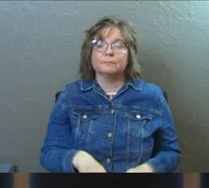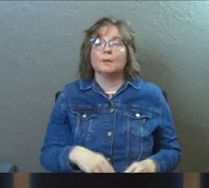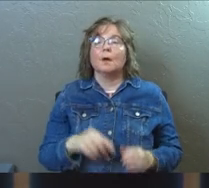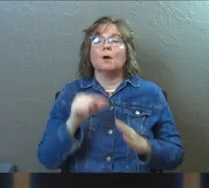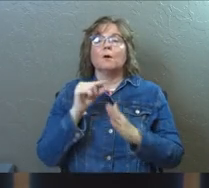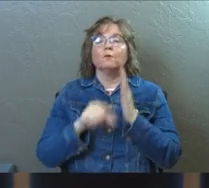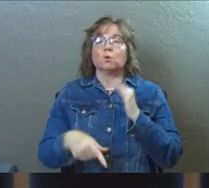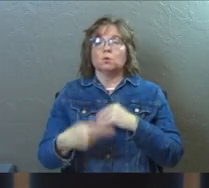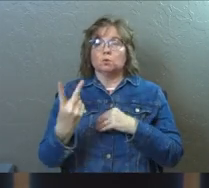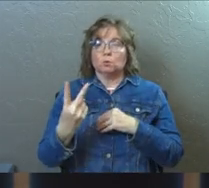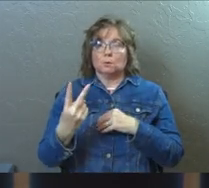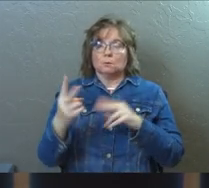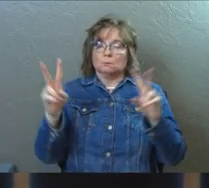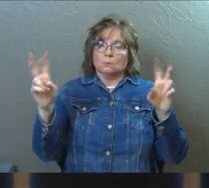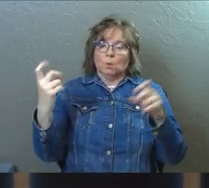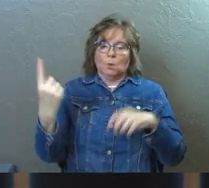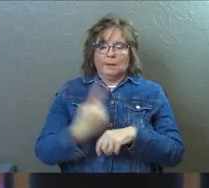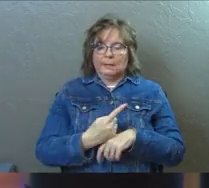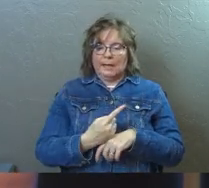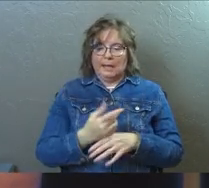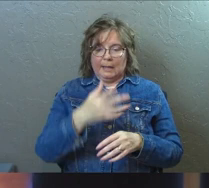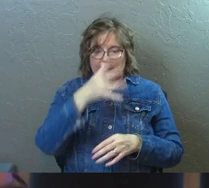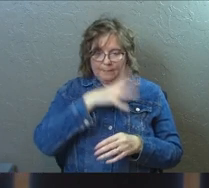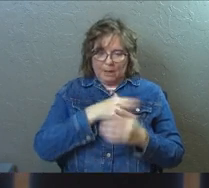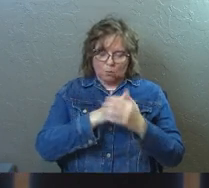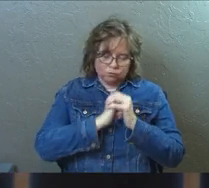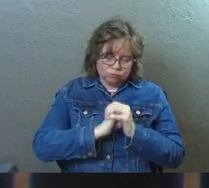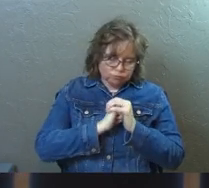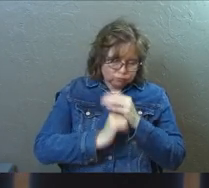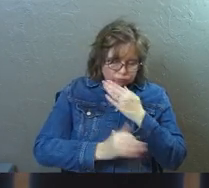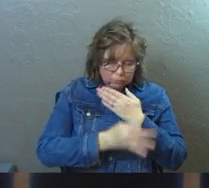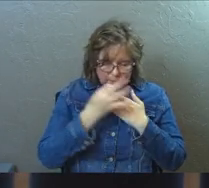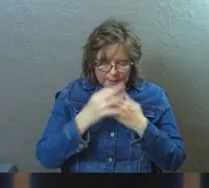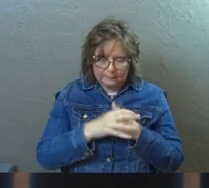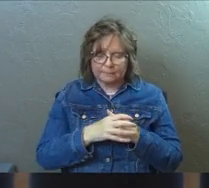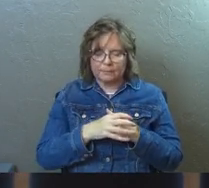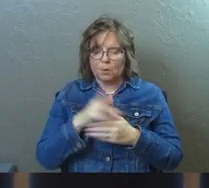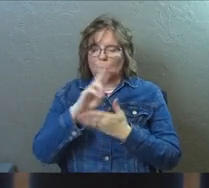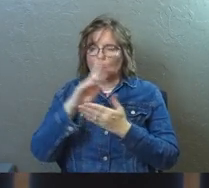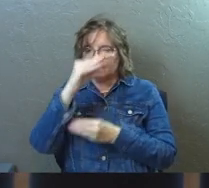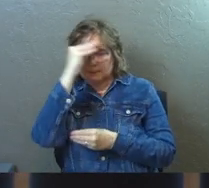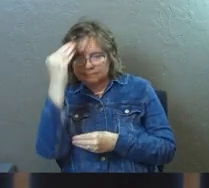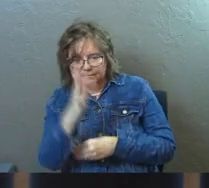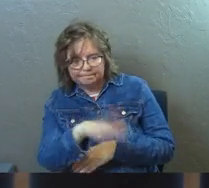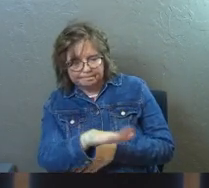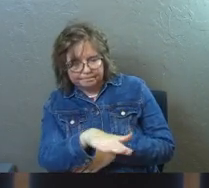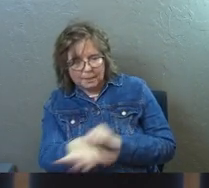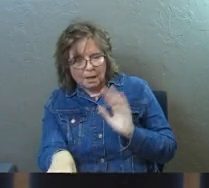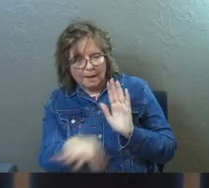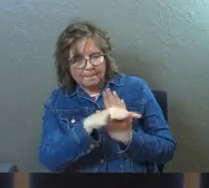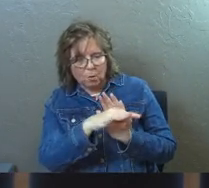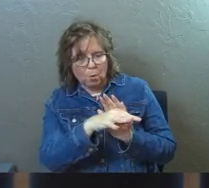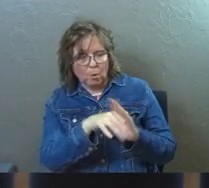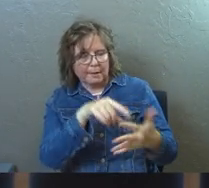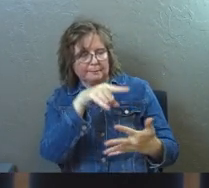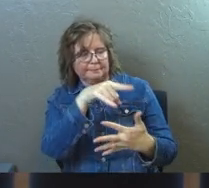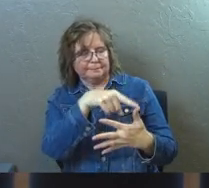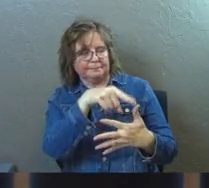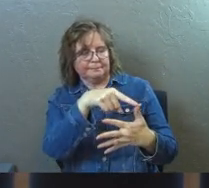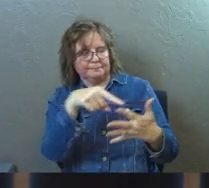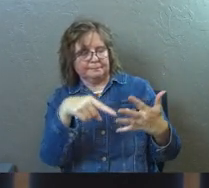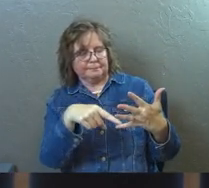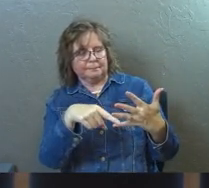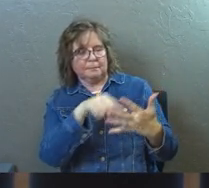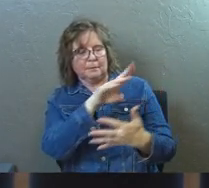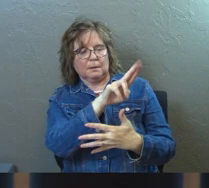one day as these men were worshiping the Lord and fasting, the Holy Spirit said, appoint Barnabas and Saul for the special work to which I have called